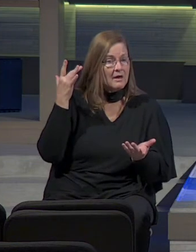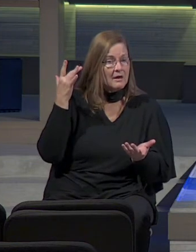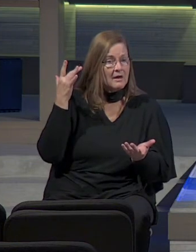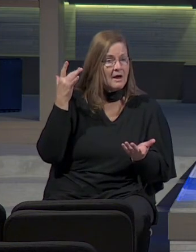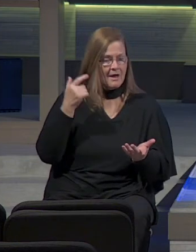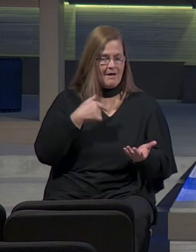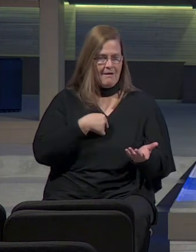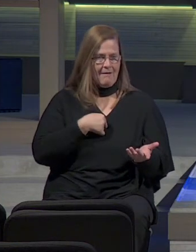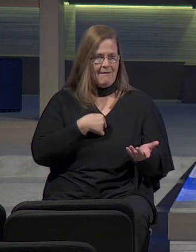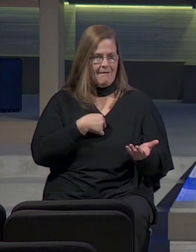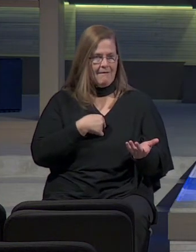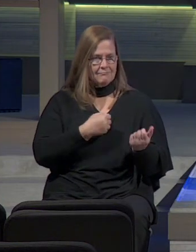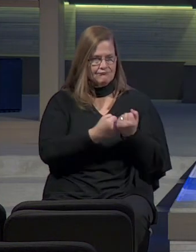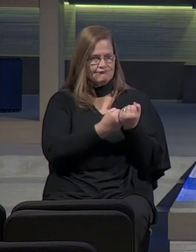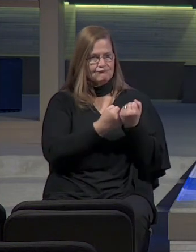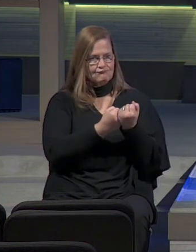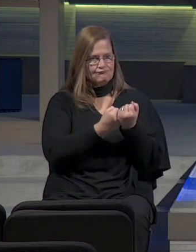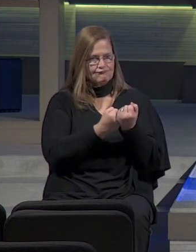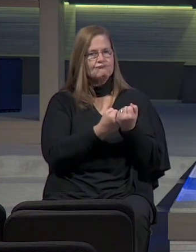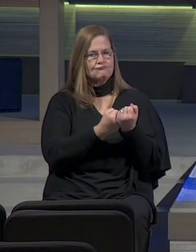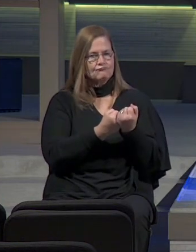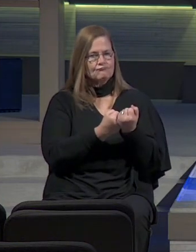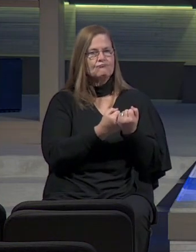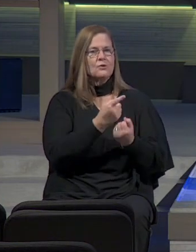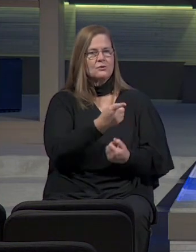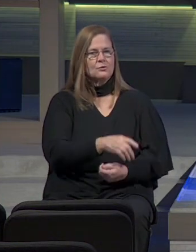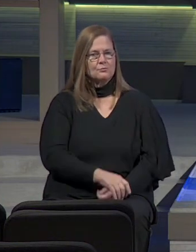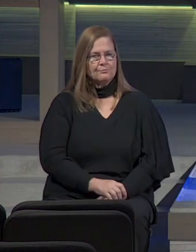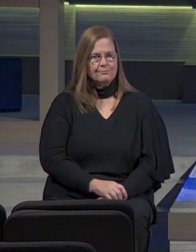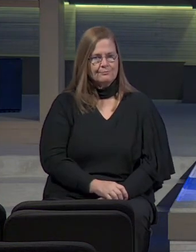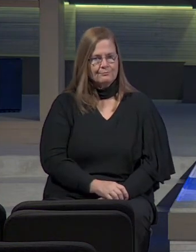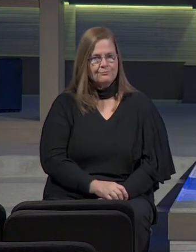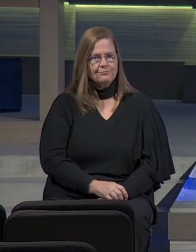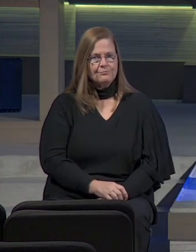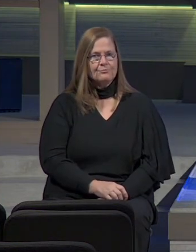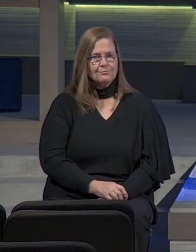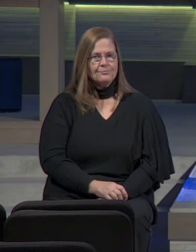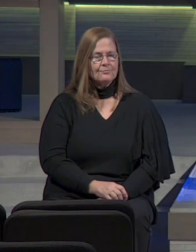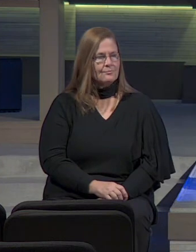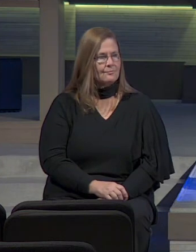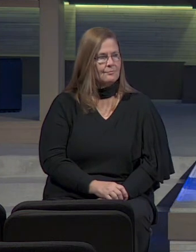I am the one standing with you. Right?